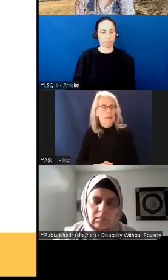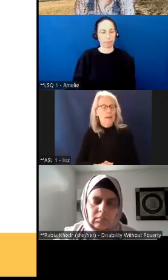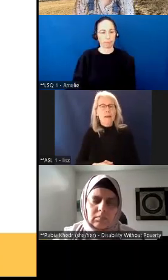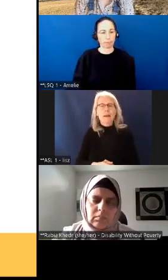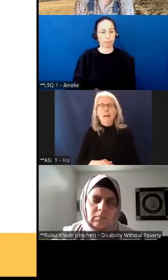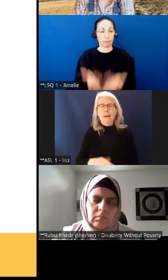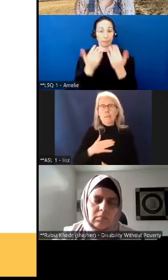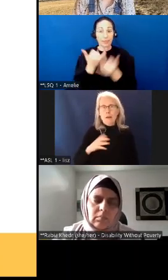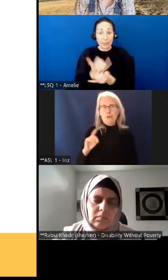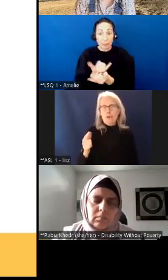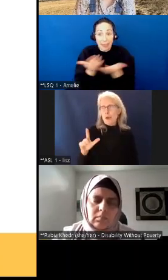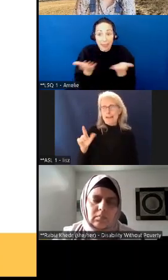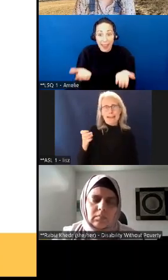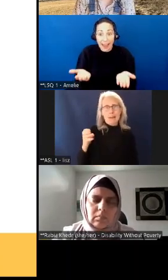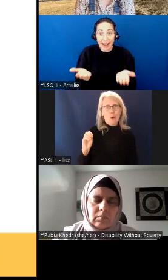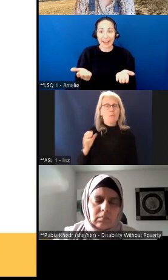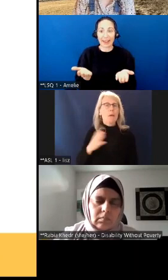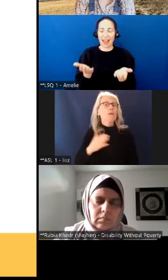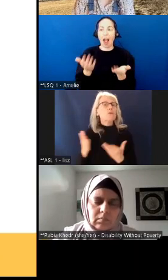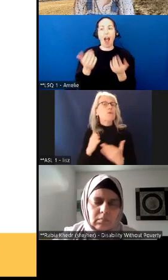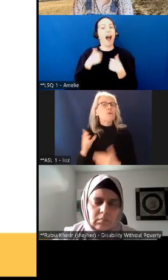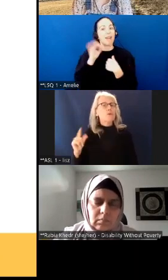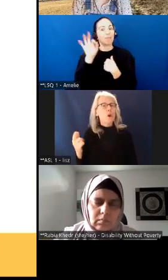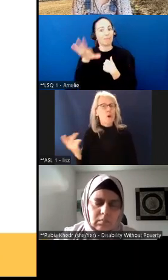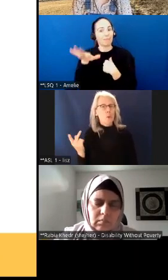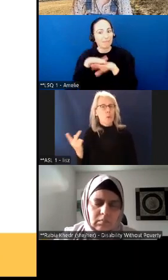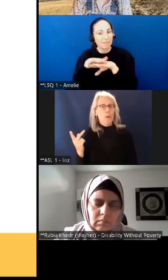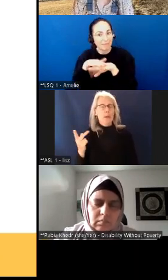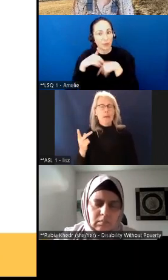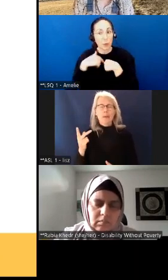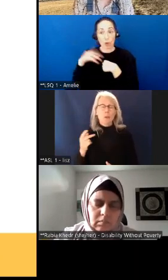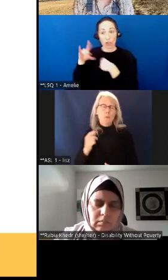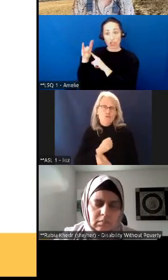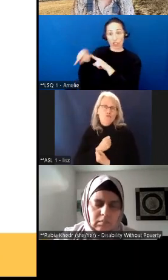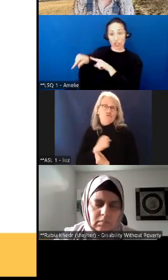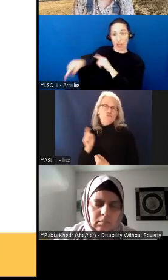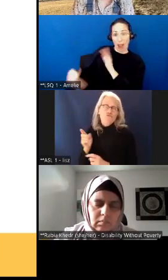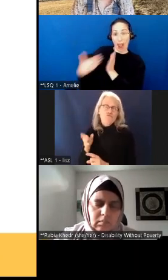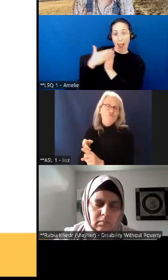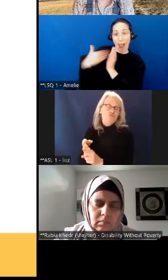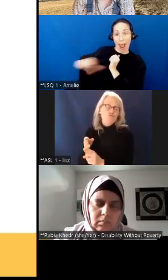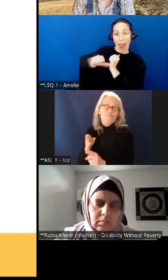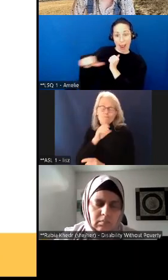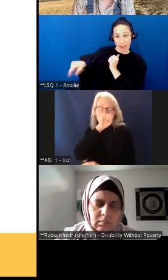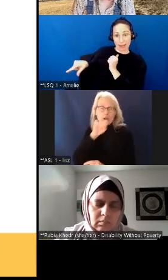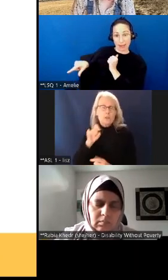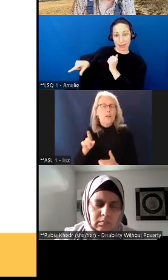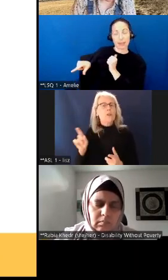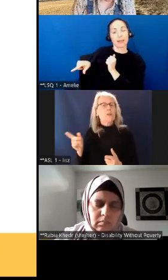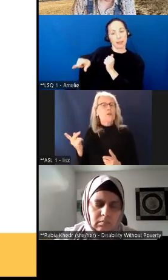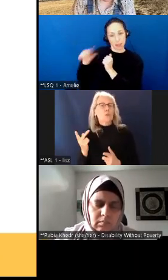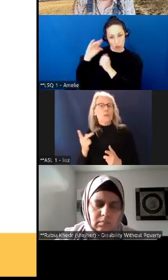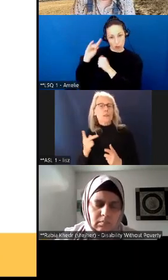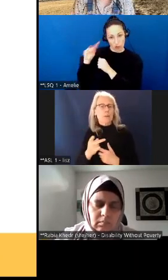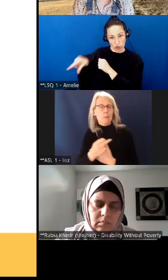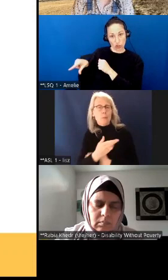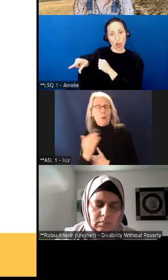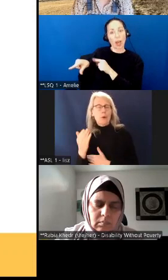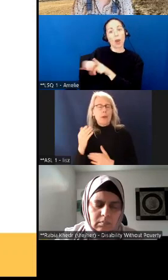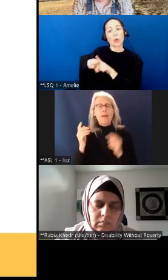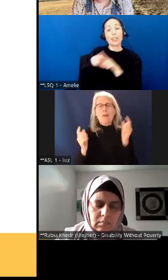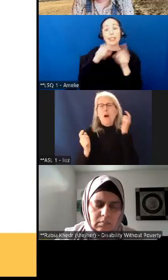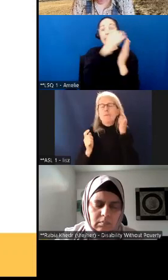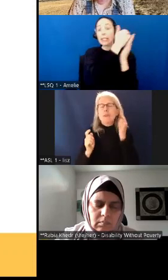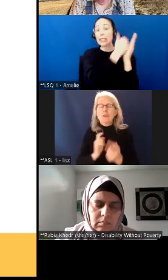Leo, who is the love of my life. And we go out walking, and I have a playlist of dog walking songs that I listen to.